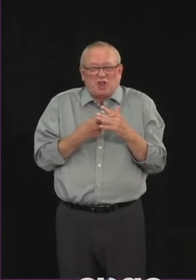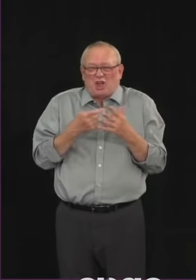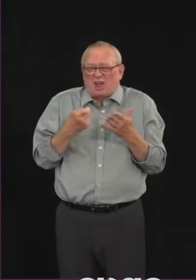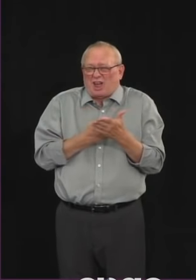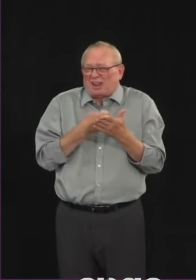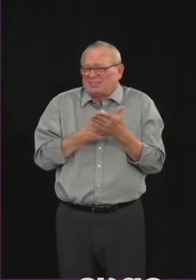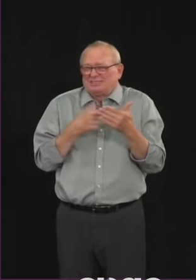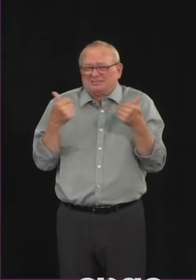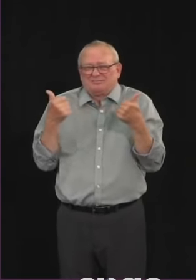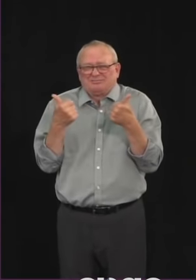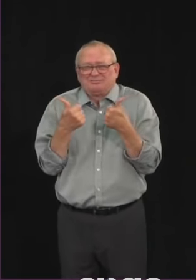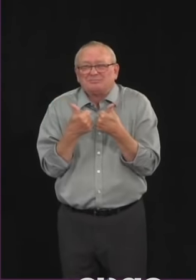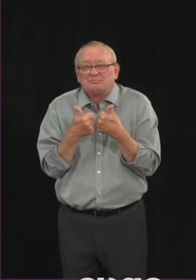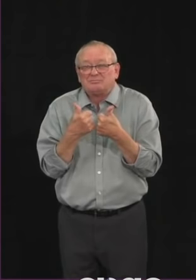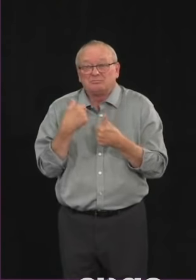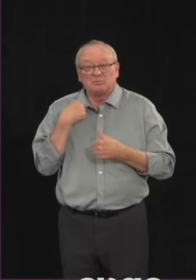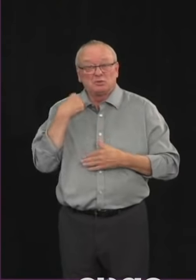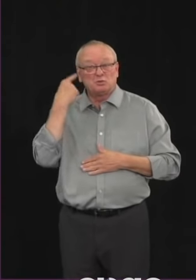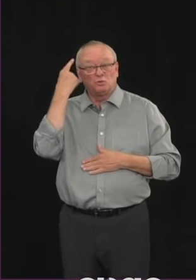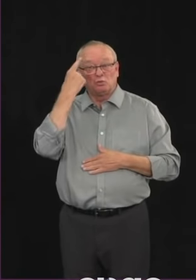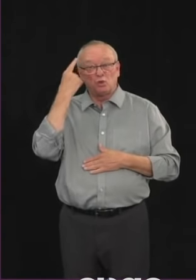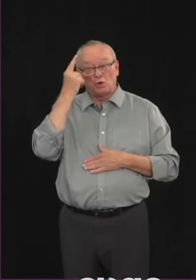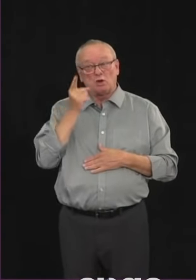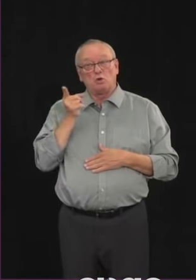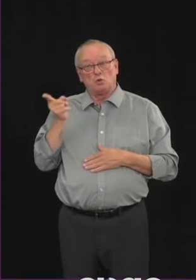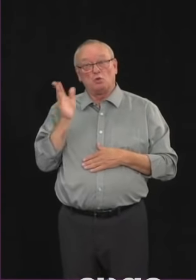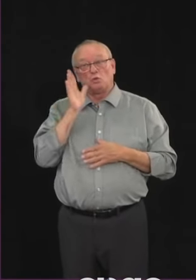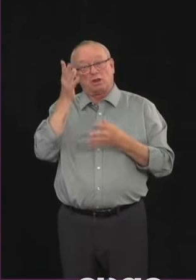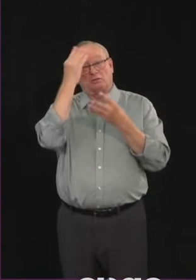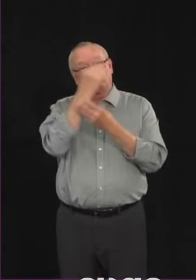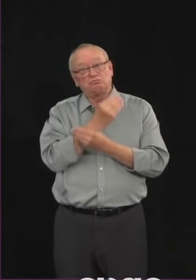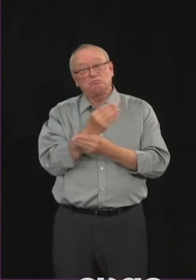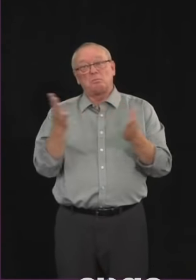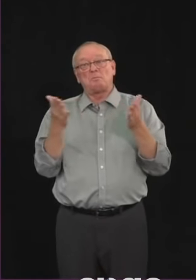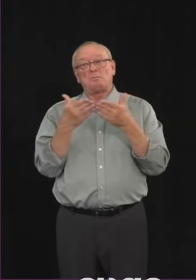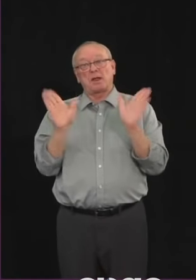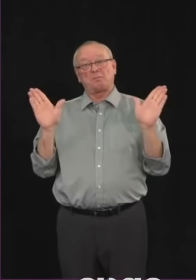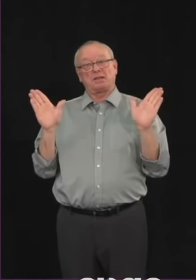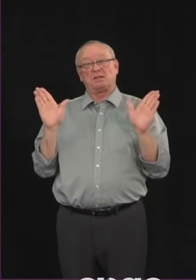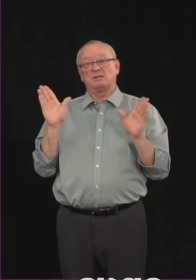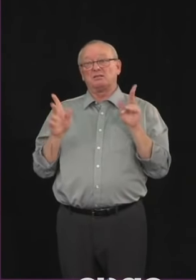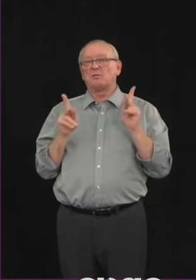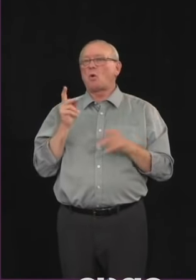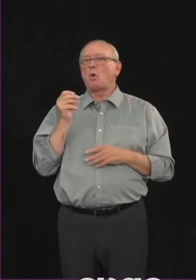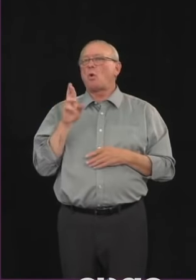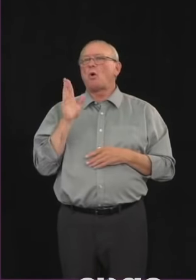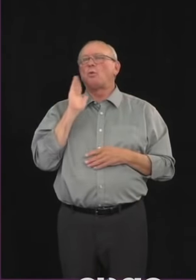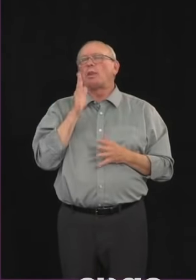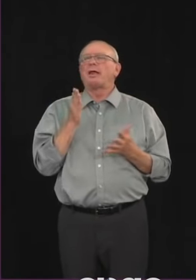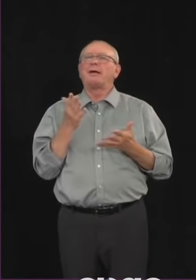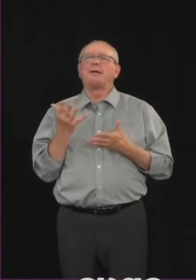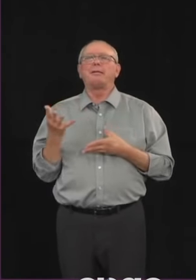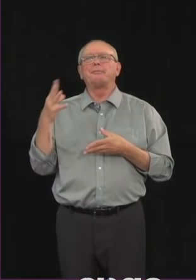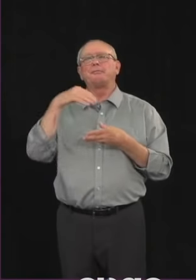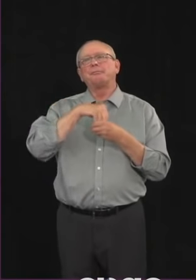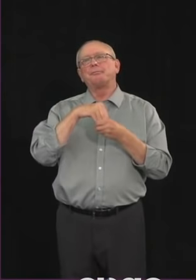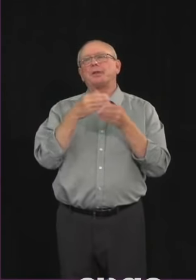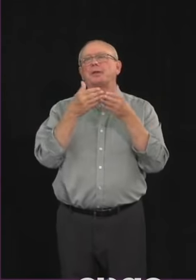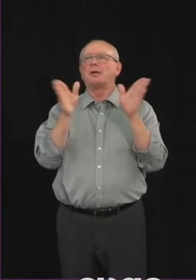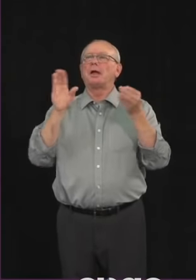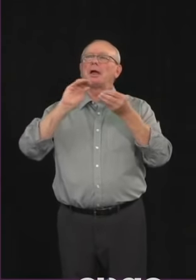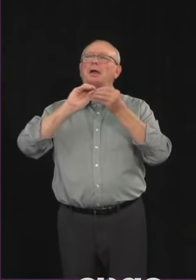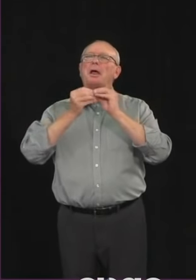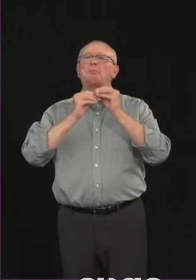information disclosed to the public be about that? mean, would those be lumped in as, you know, a case in Edmonton, or would we